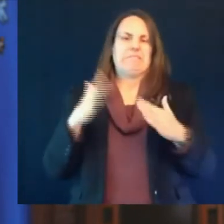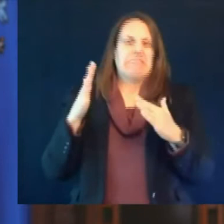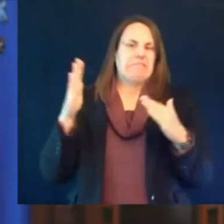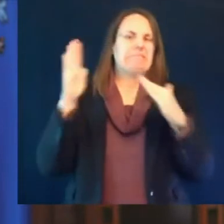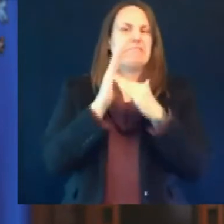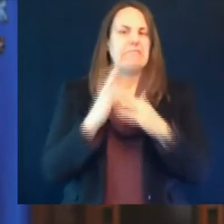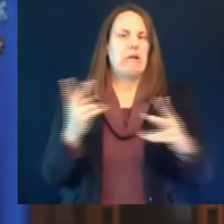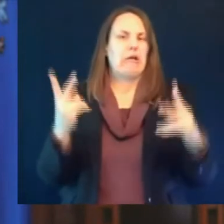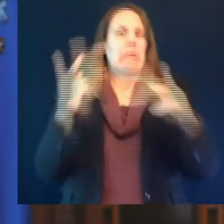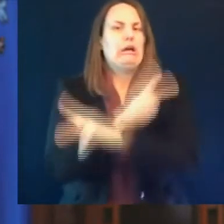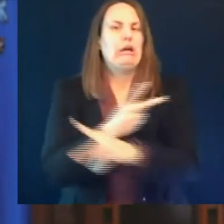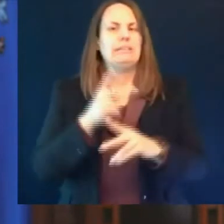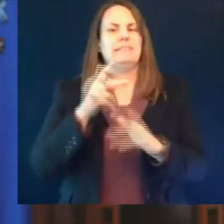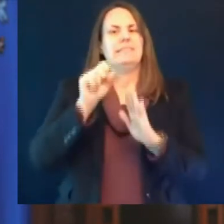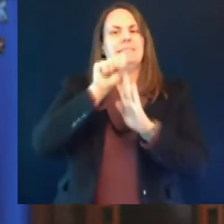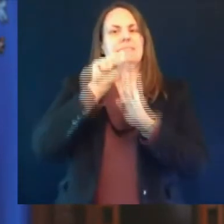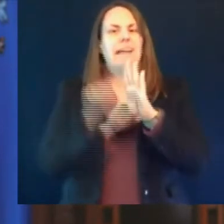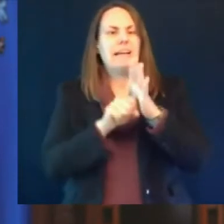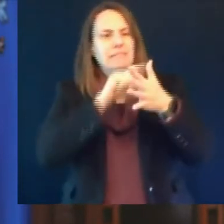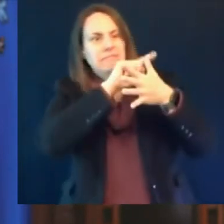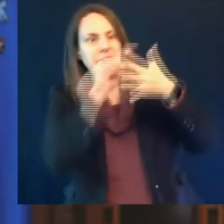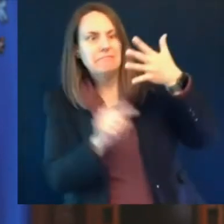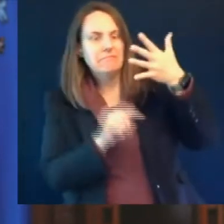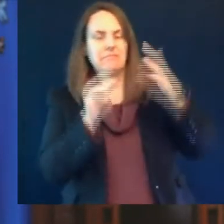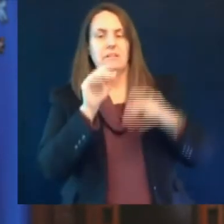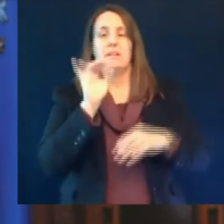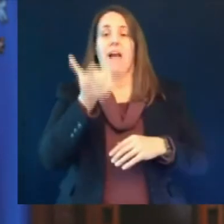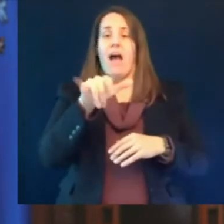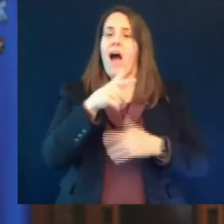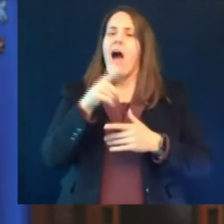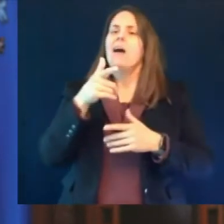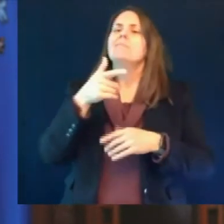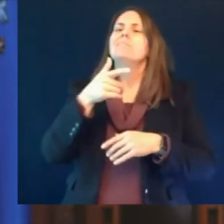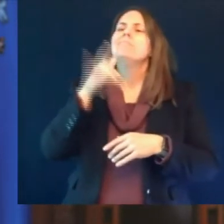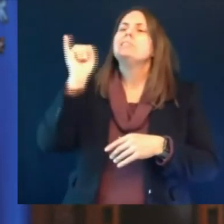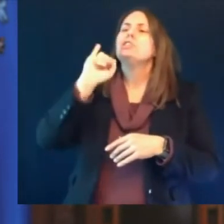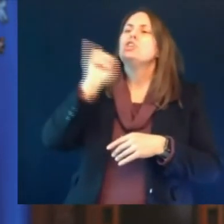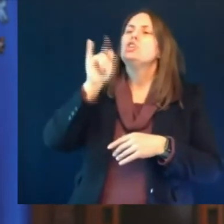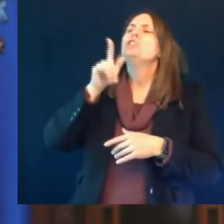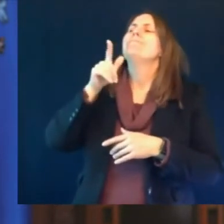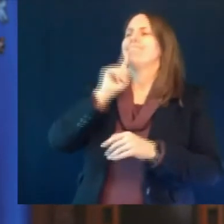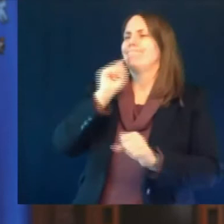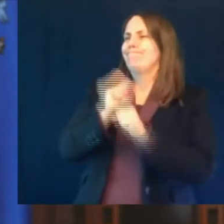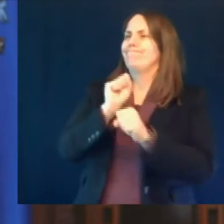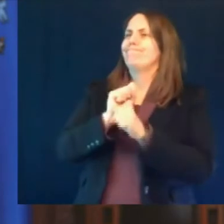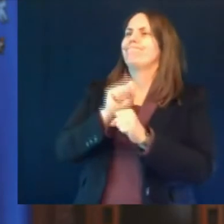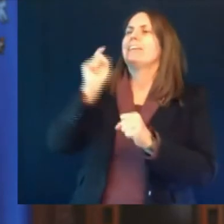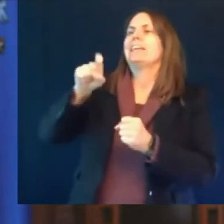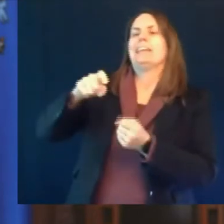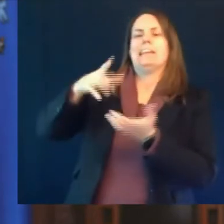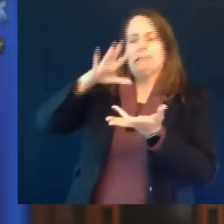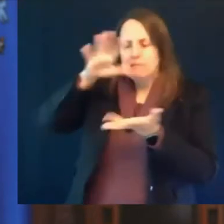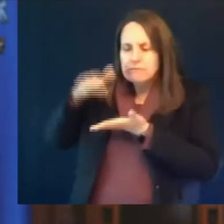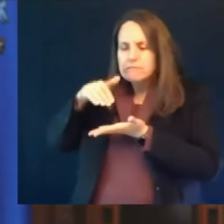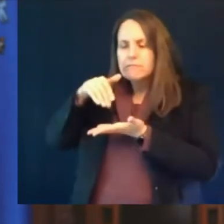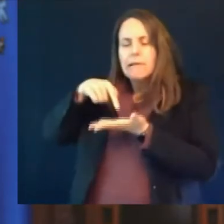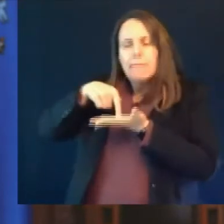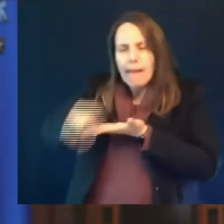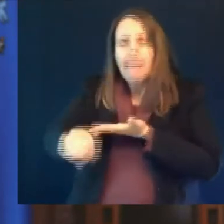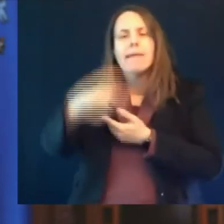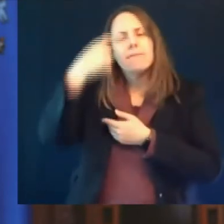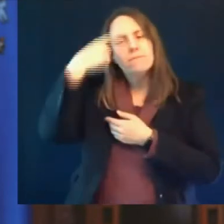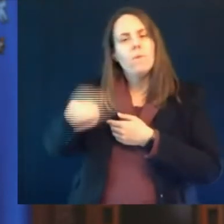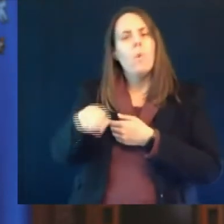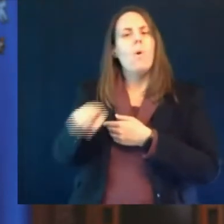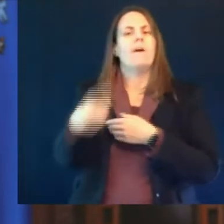insurance companies are reporting a 100 increase in the percentage of self-harm substance abuse and mental